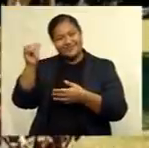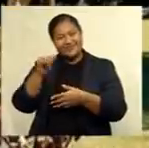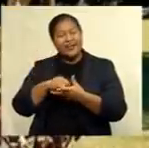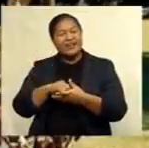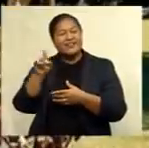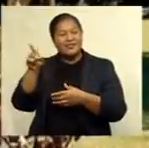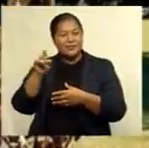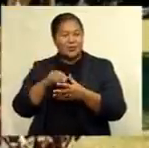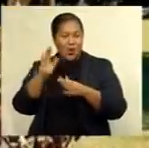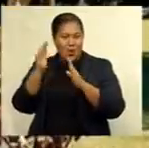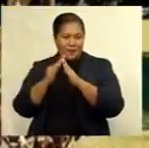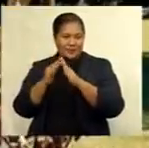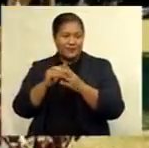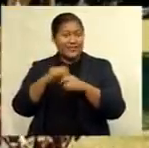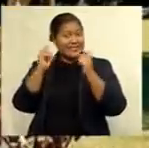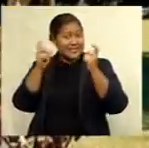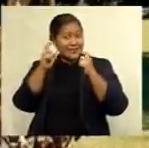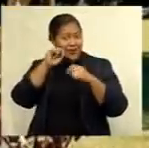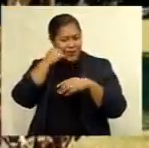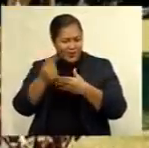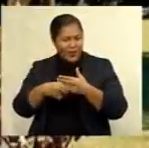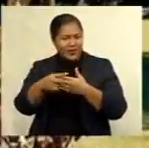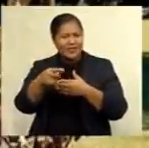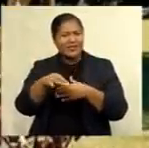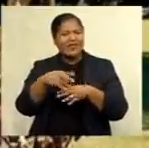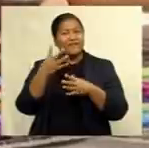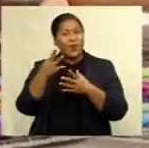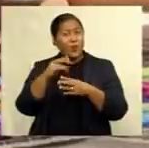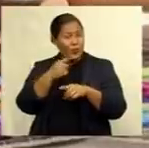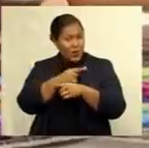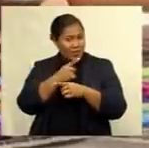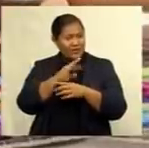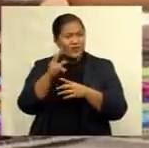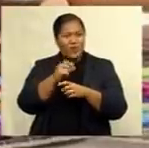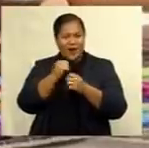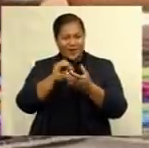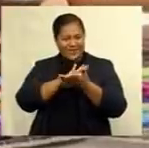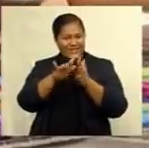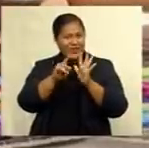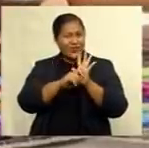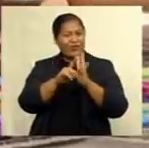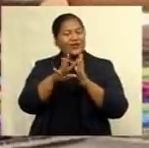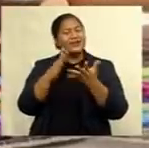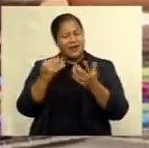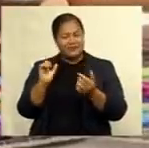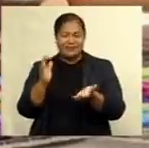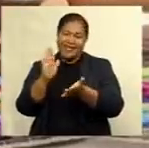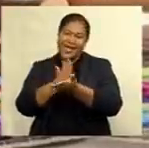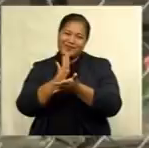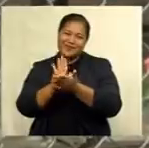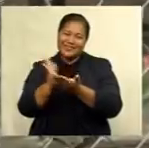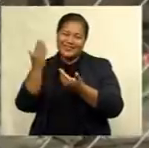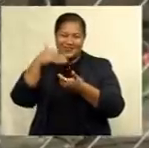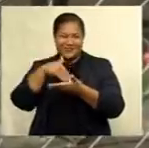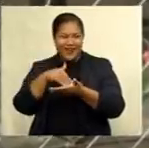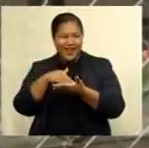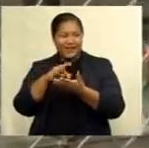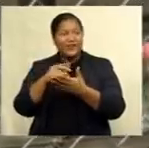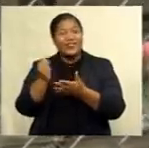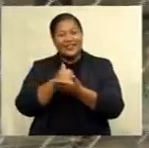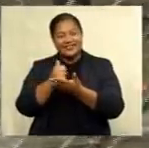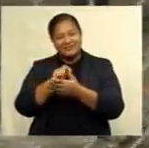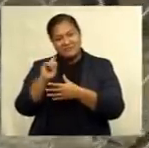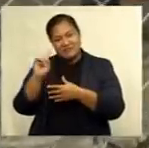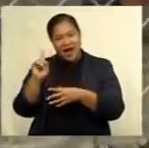The celebrations will continue for weeks for our heroes but at the moment they're just happy to be back with their number one fans.